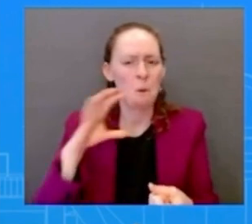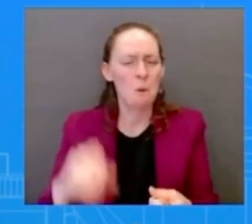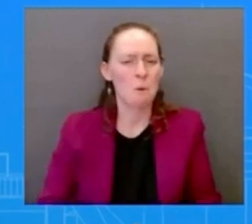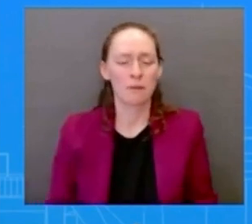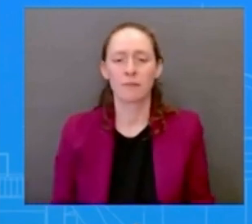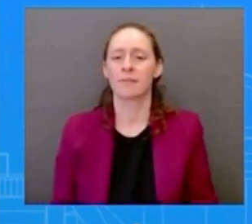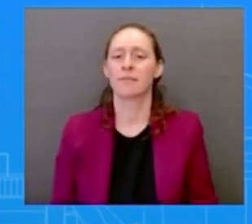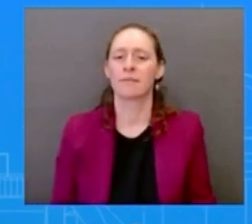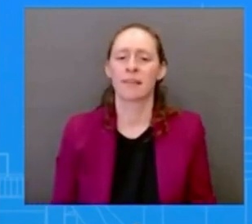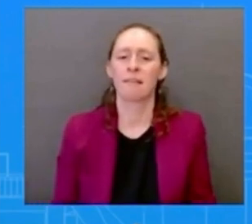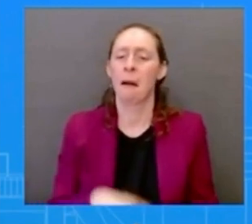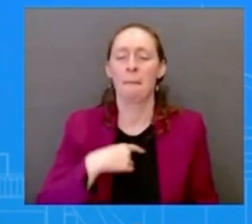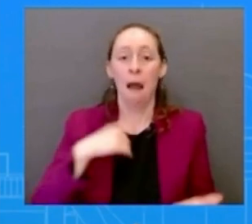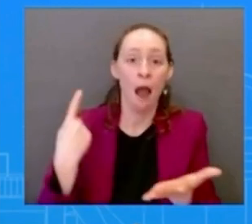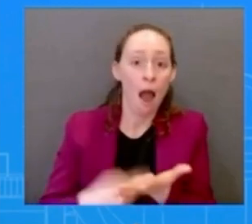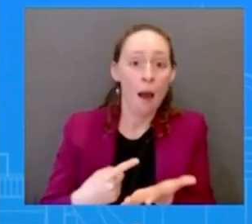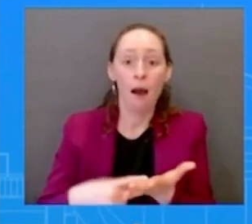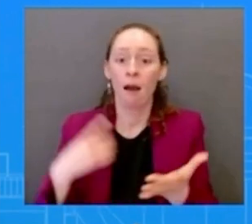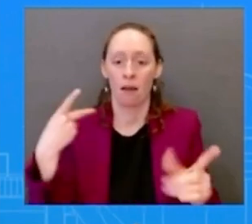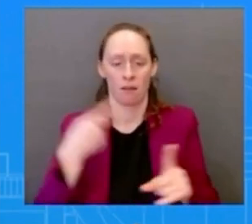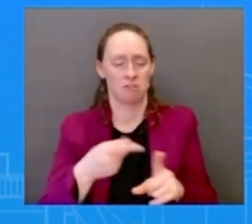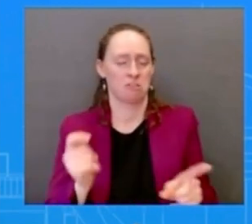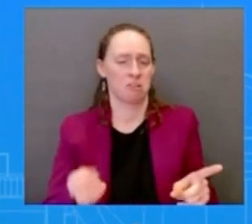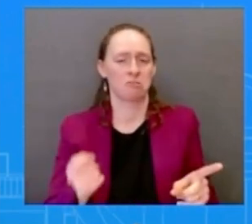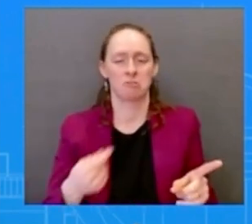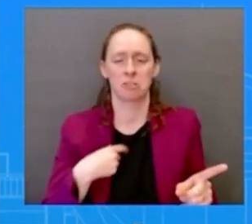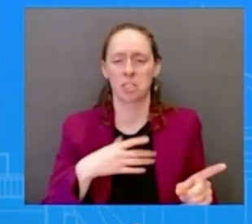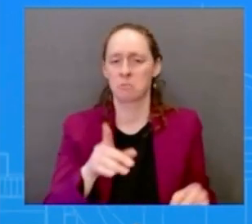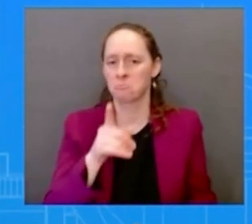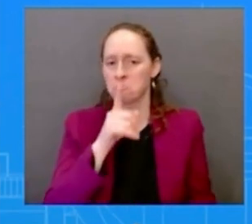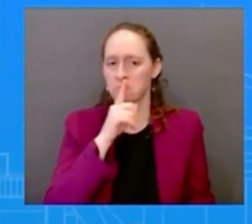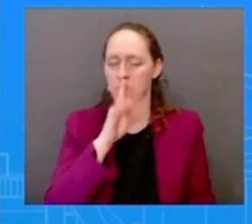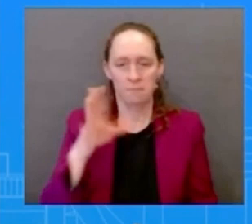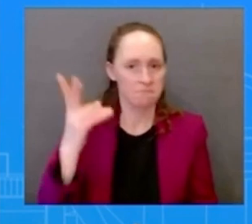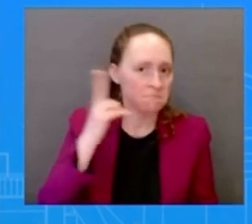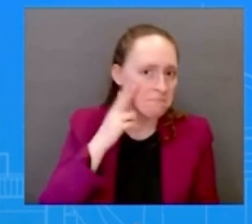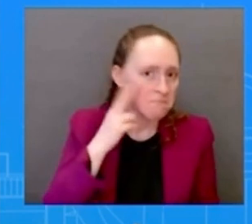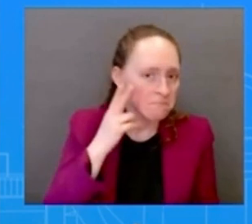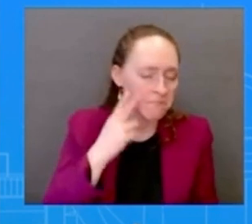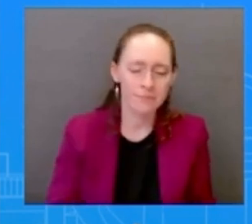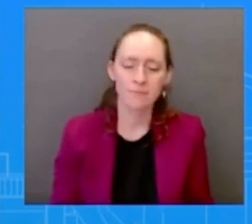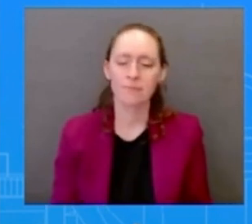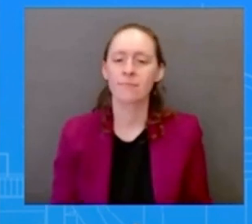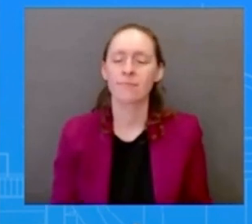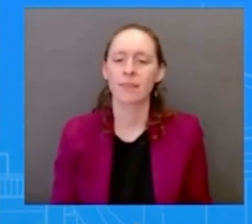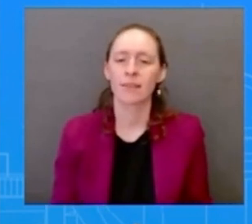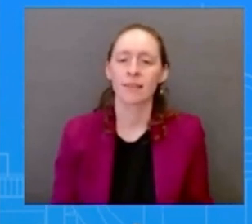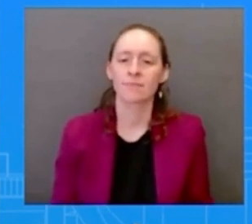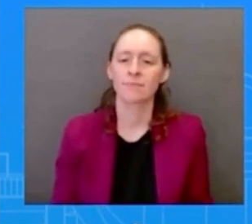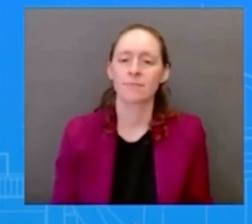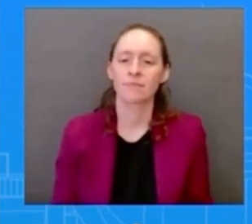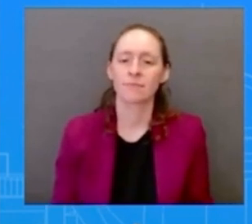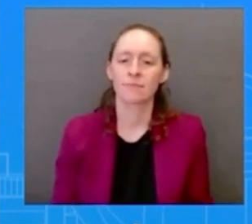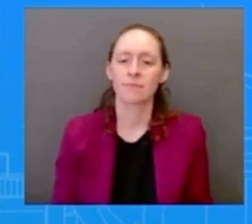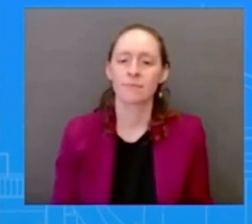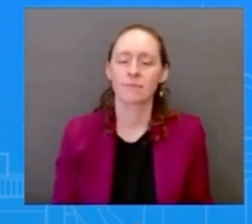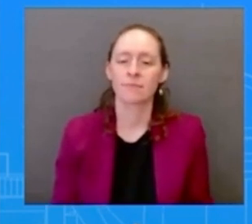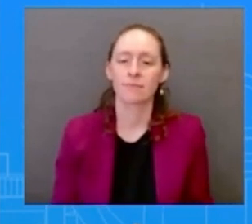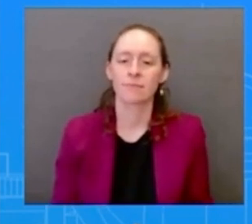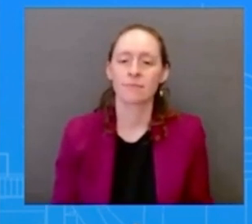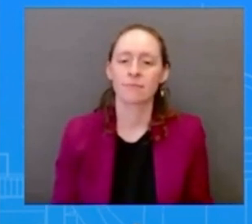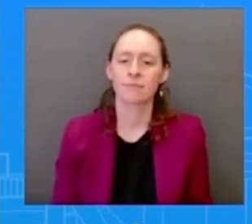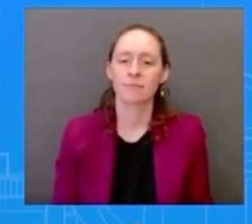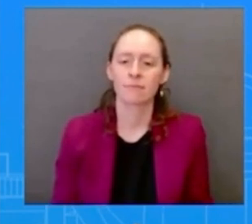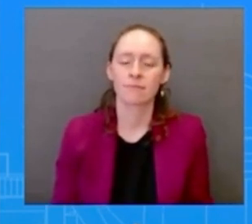see where this goes and uh and we're not going to say much more from here just on that there was some criticism about the white house after